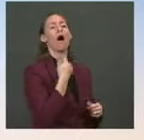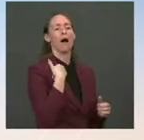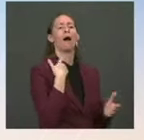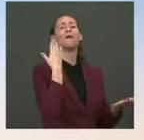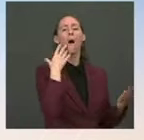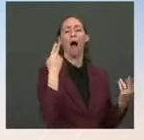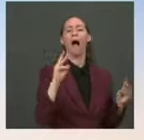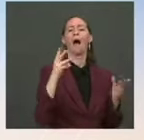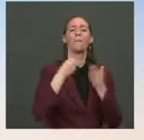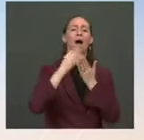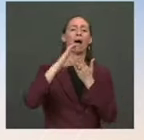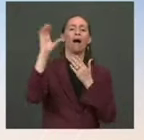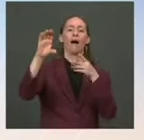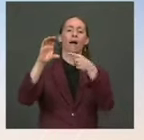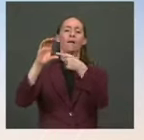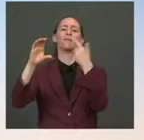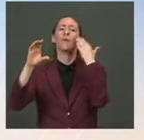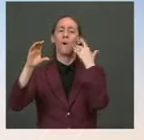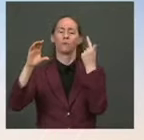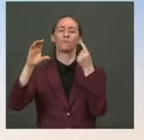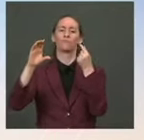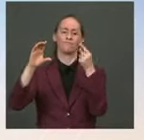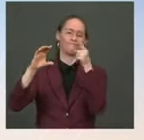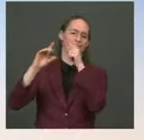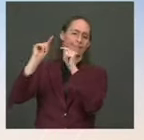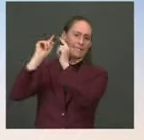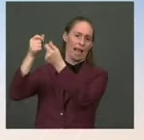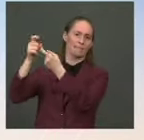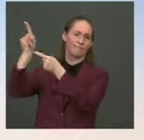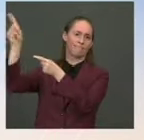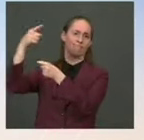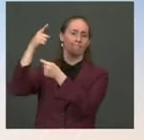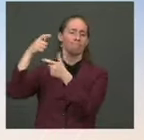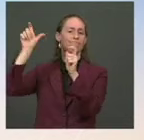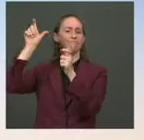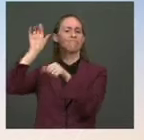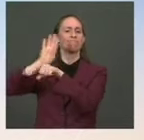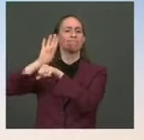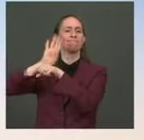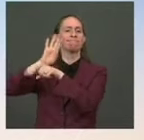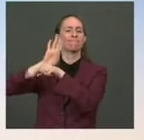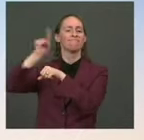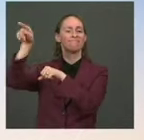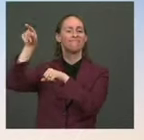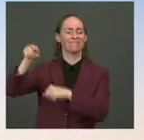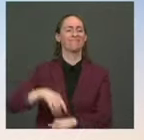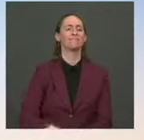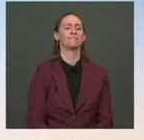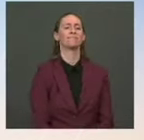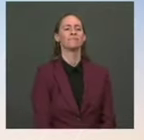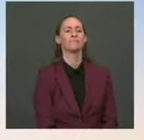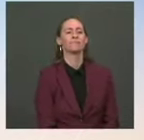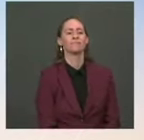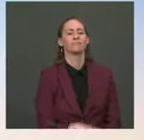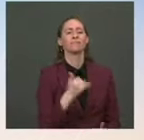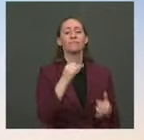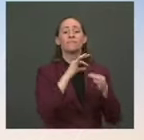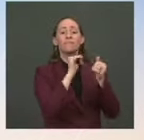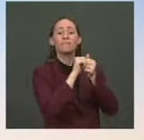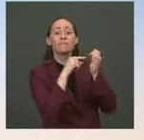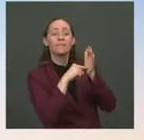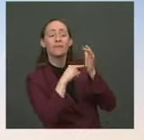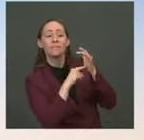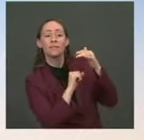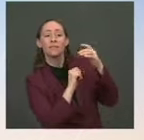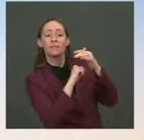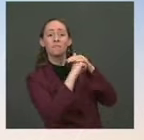the debt limit, I would say, is, you know, the President is encouraged by the conversations between Leader Schumer and